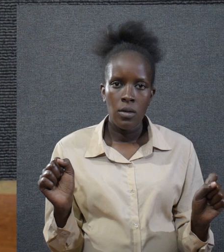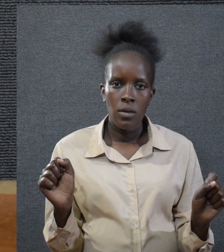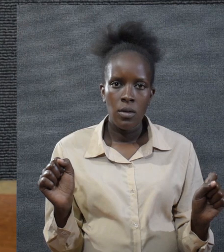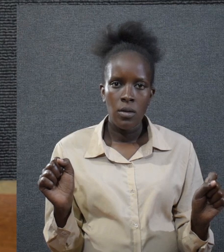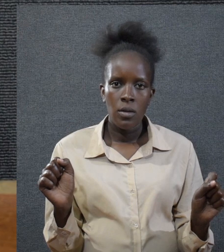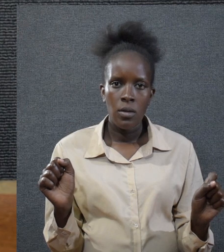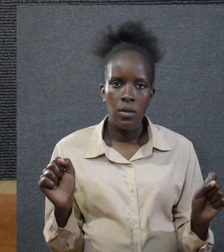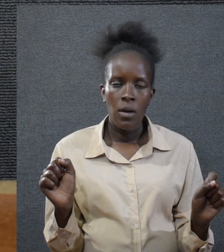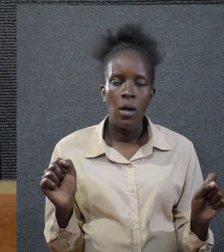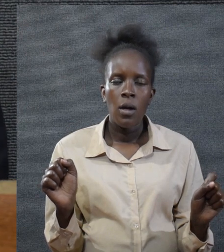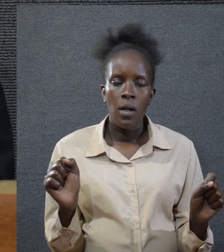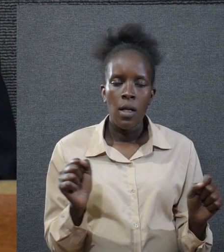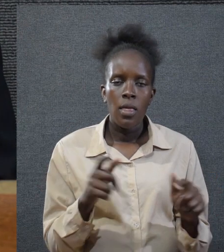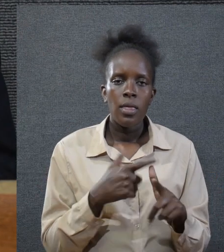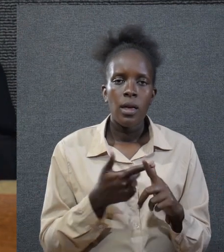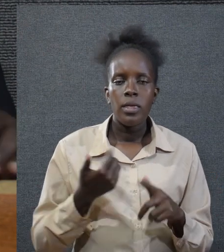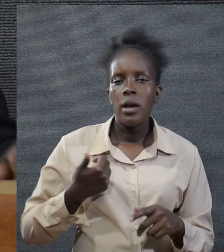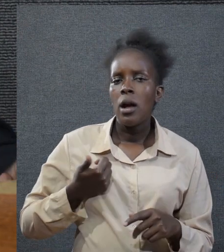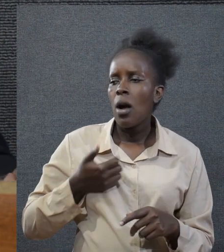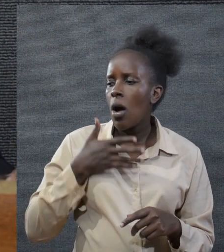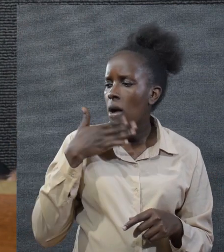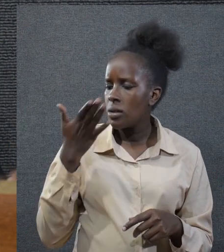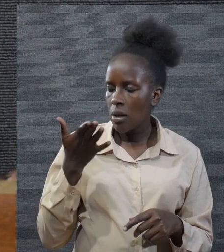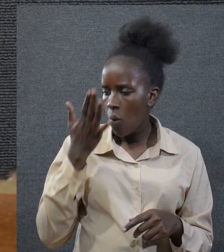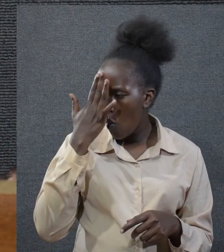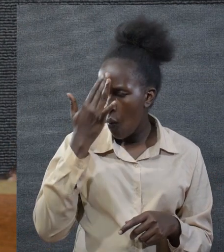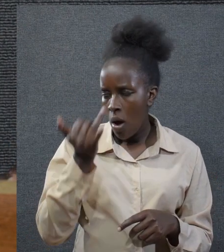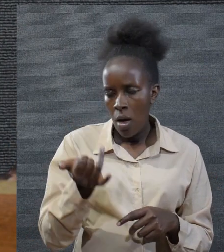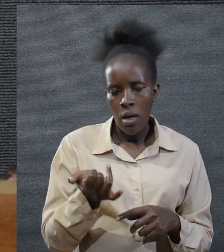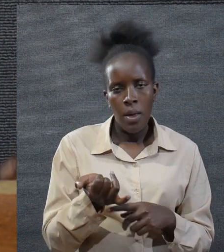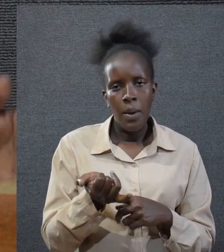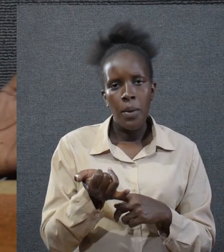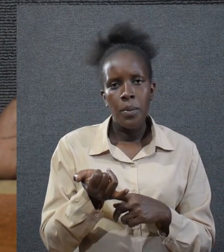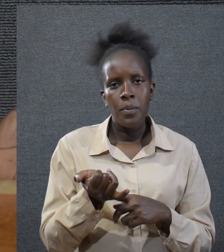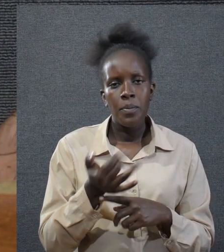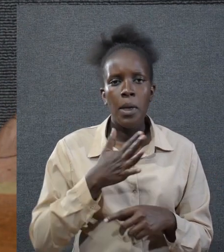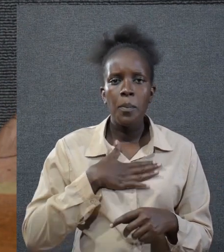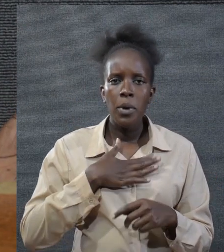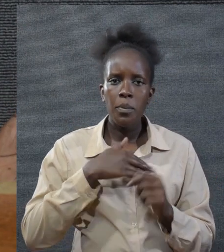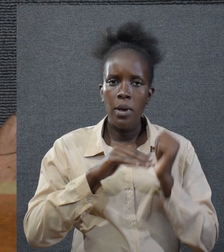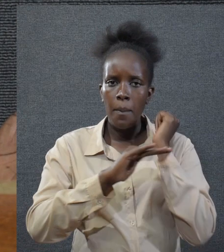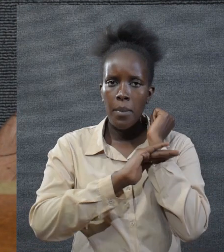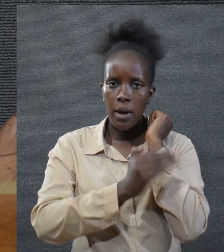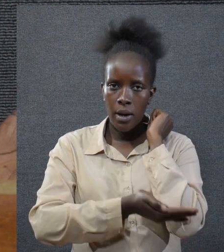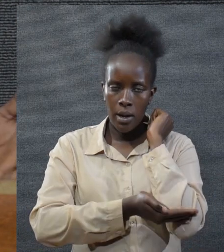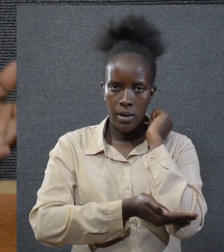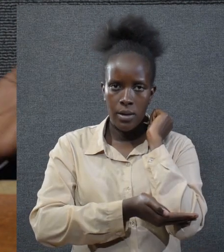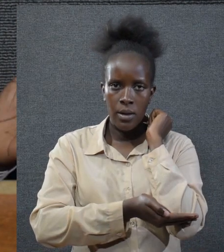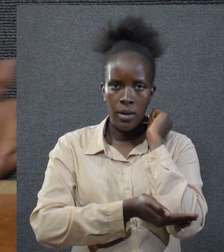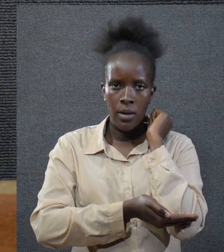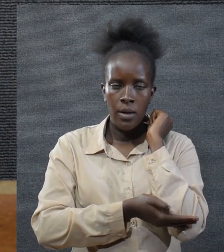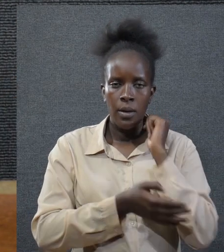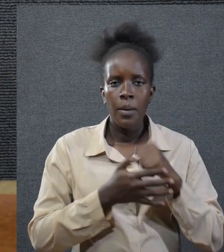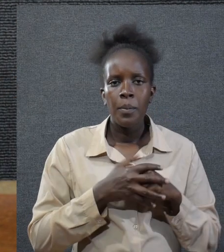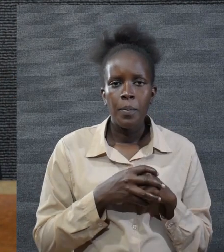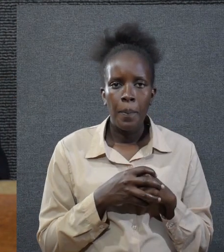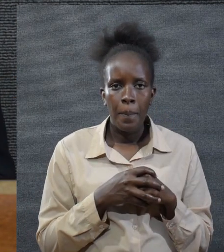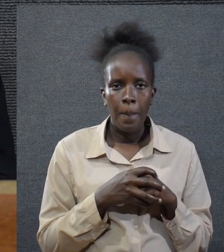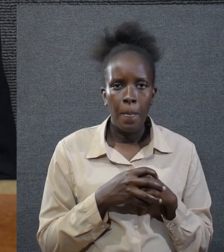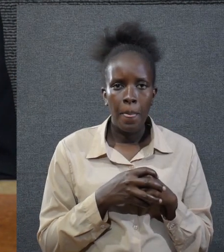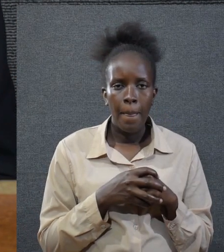Then the girl responded, Then why am I pregnant?